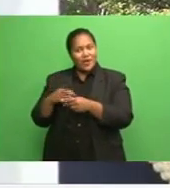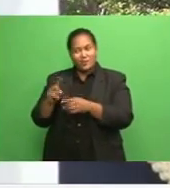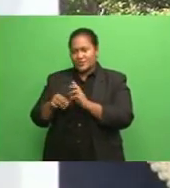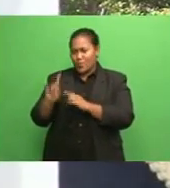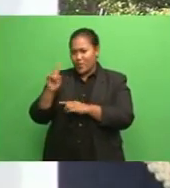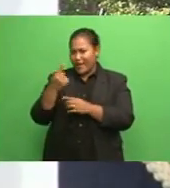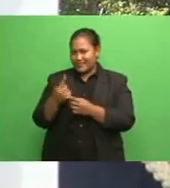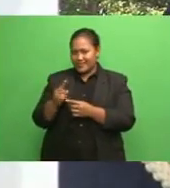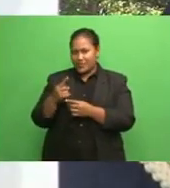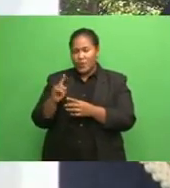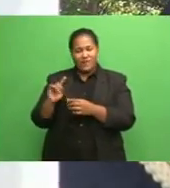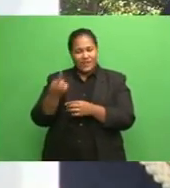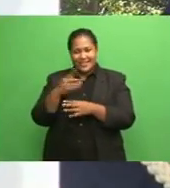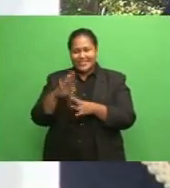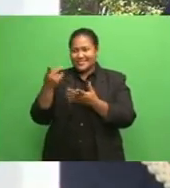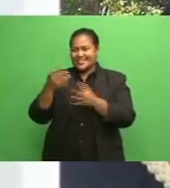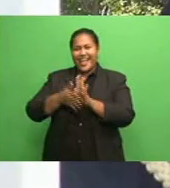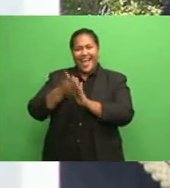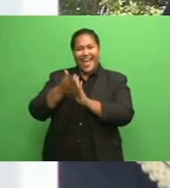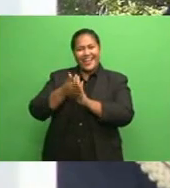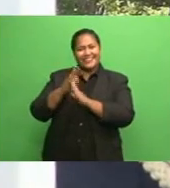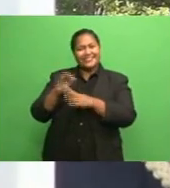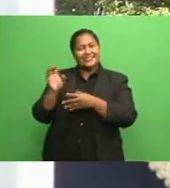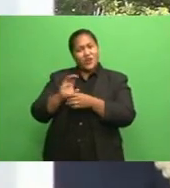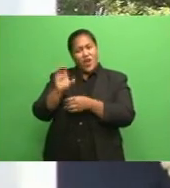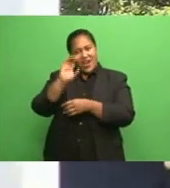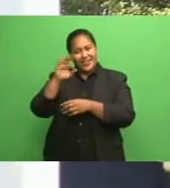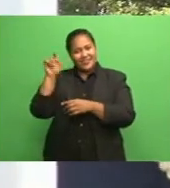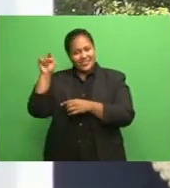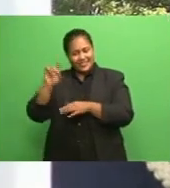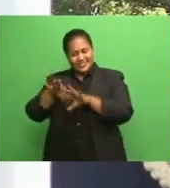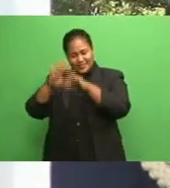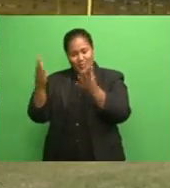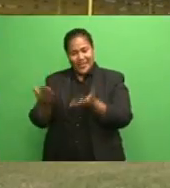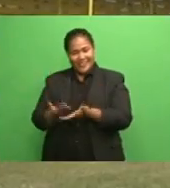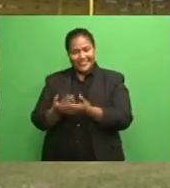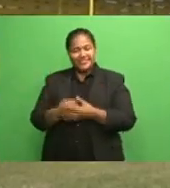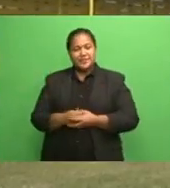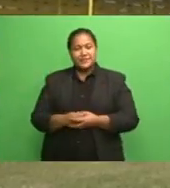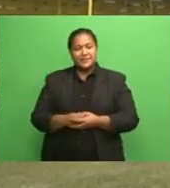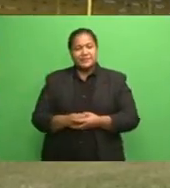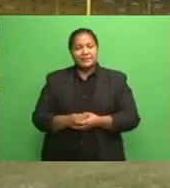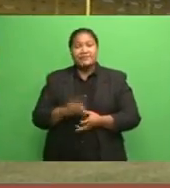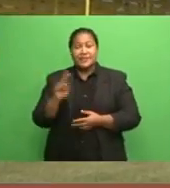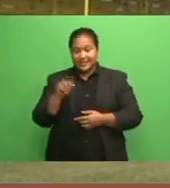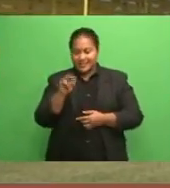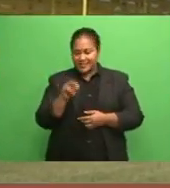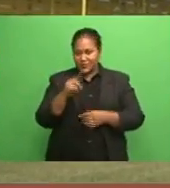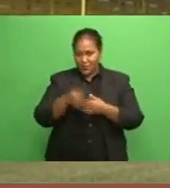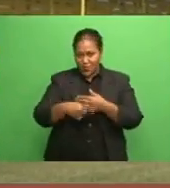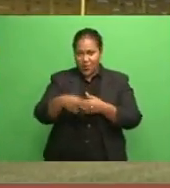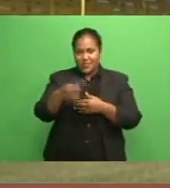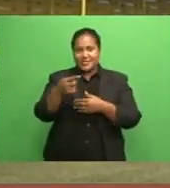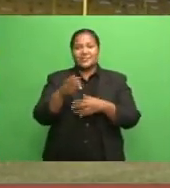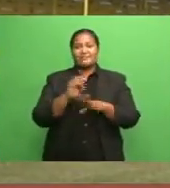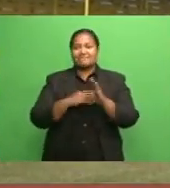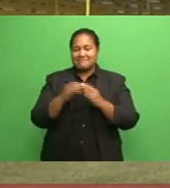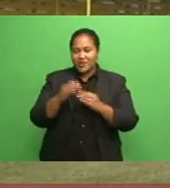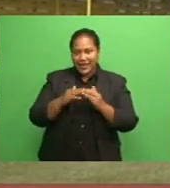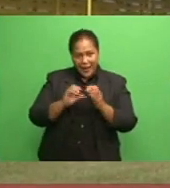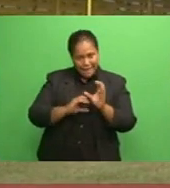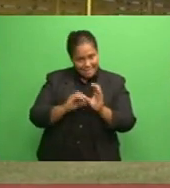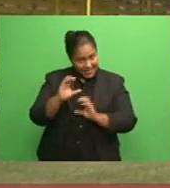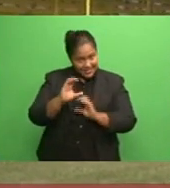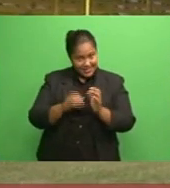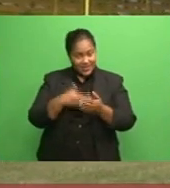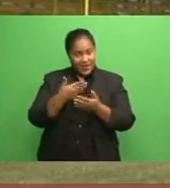highly regarded institutions in the Commonwealth and the world. We need to continue to build capacity on our people, and